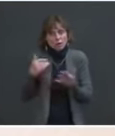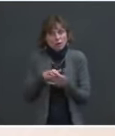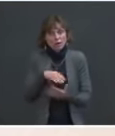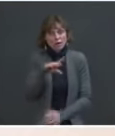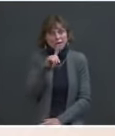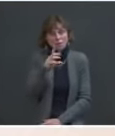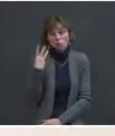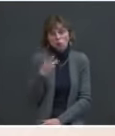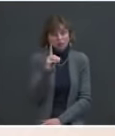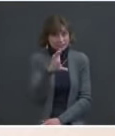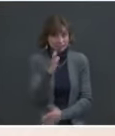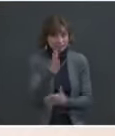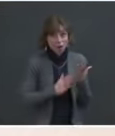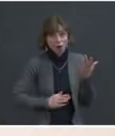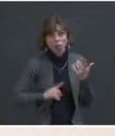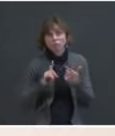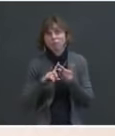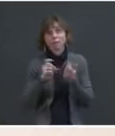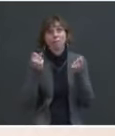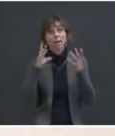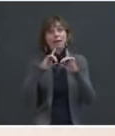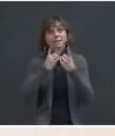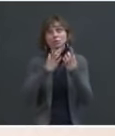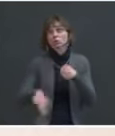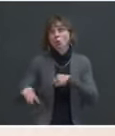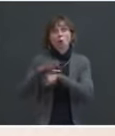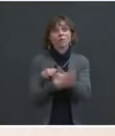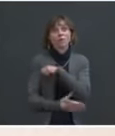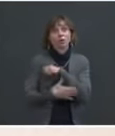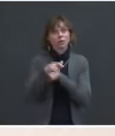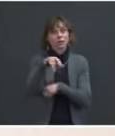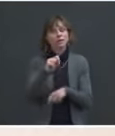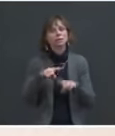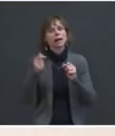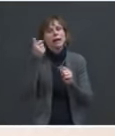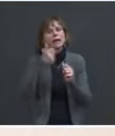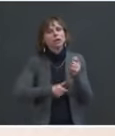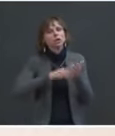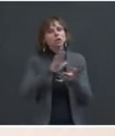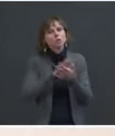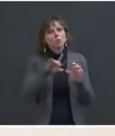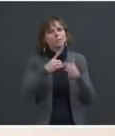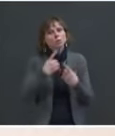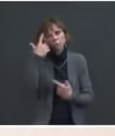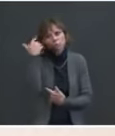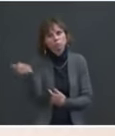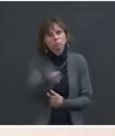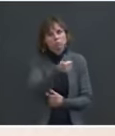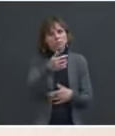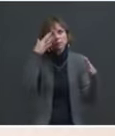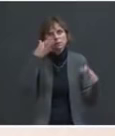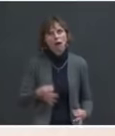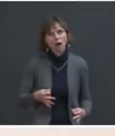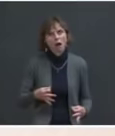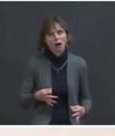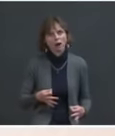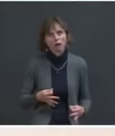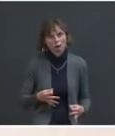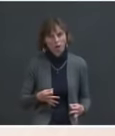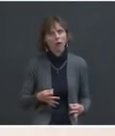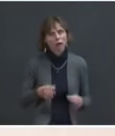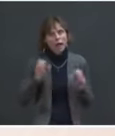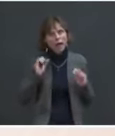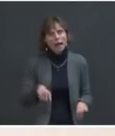D.C., some have. Schools in many districts across the country. But each school district needs to make the decision about whether they are able to take those